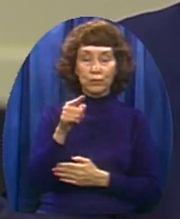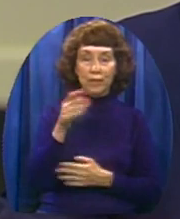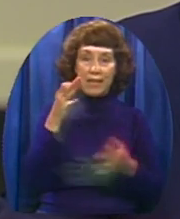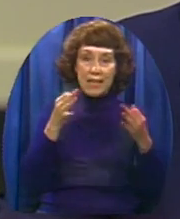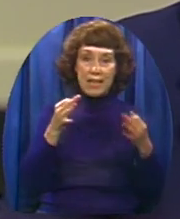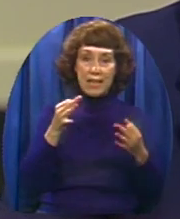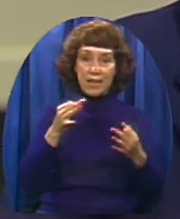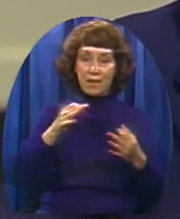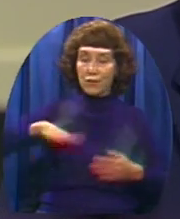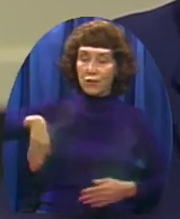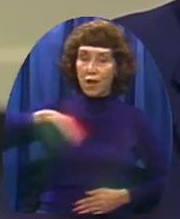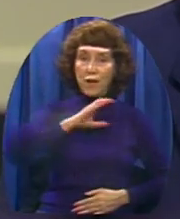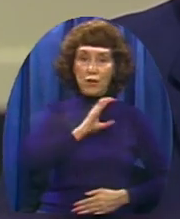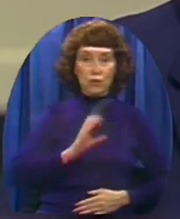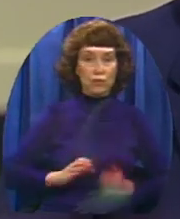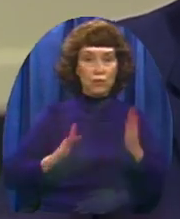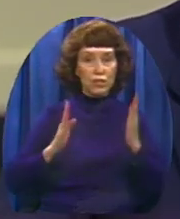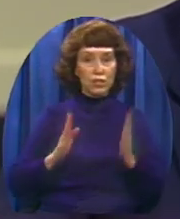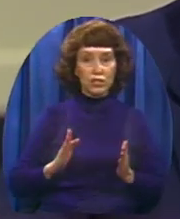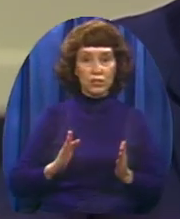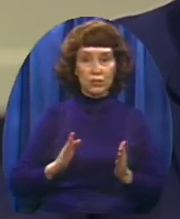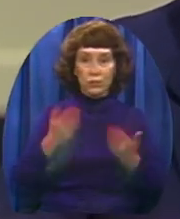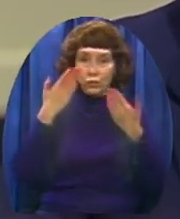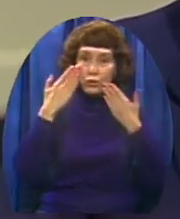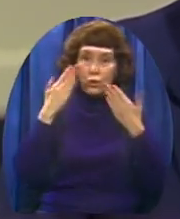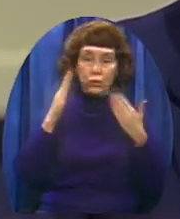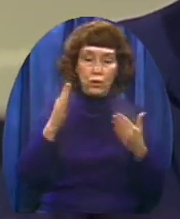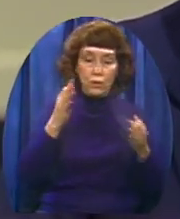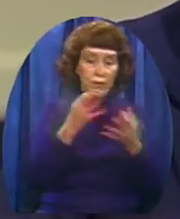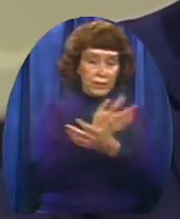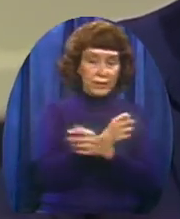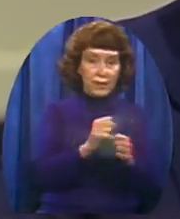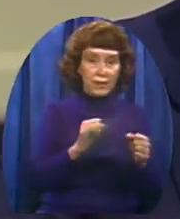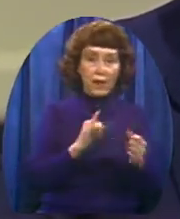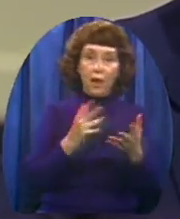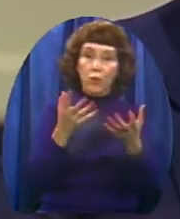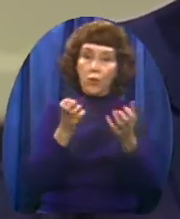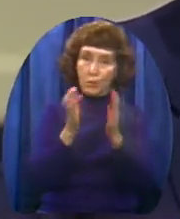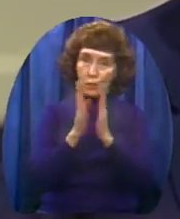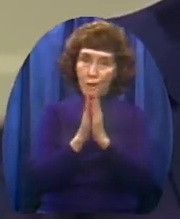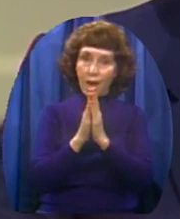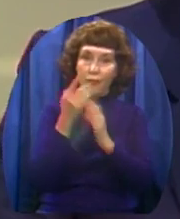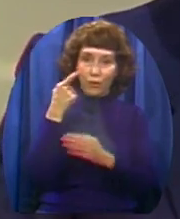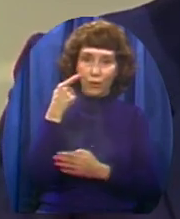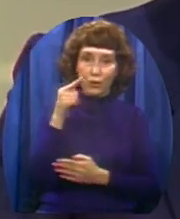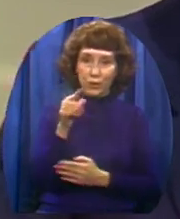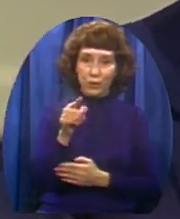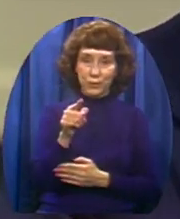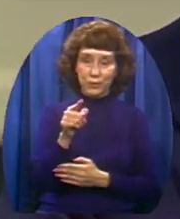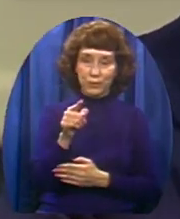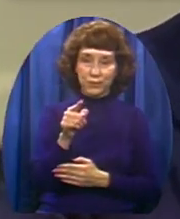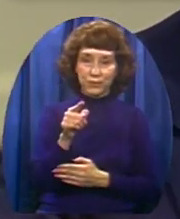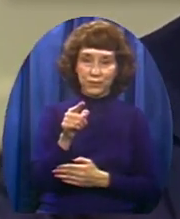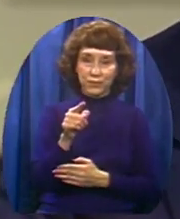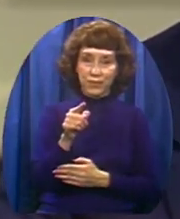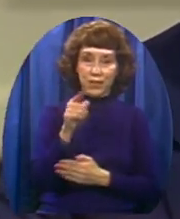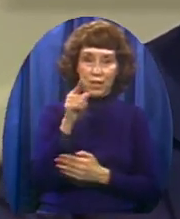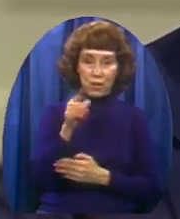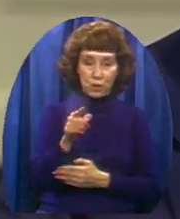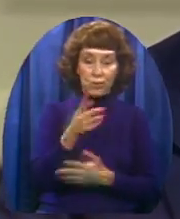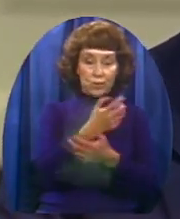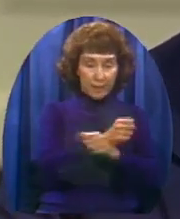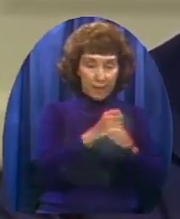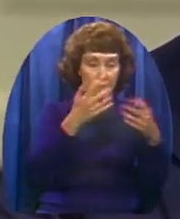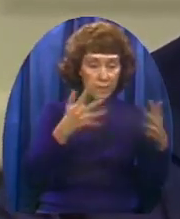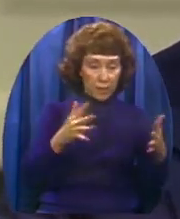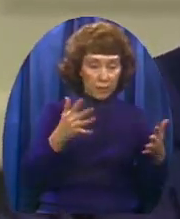you're saved I want to pray that you will come to know Christ Before it's too late If as a child of God You need to repent of sin And rededicate your life I